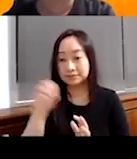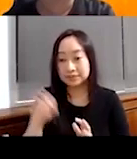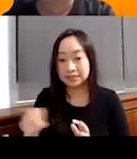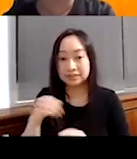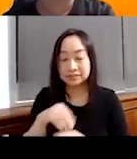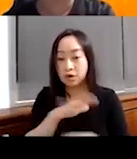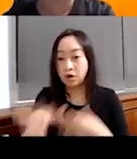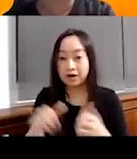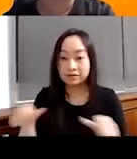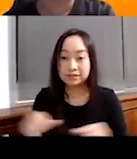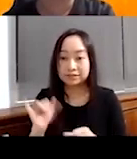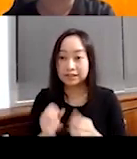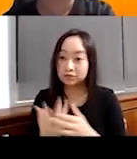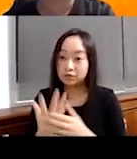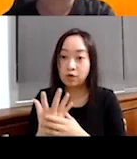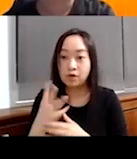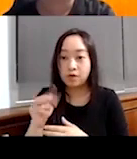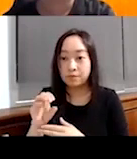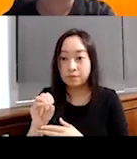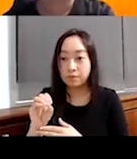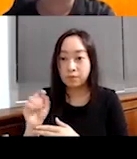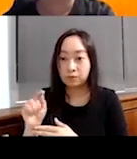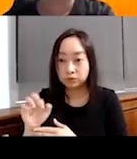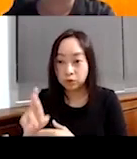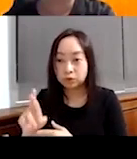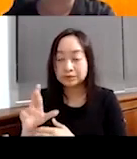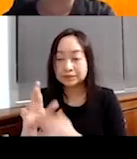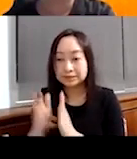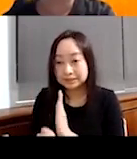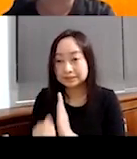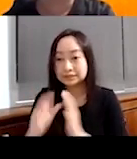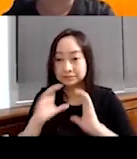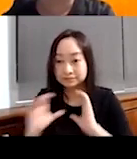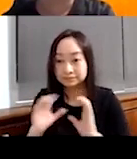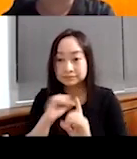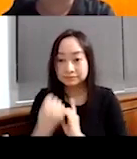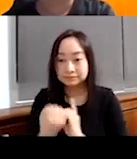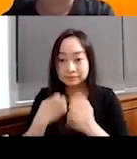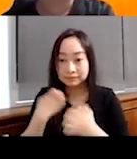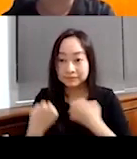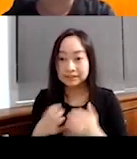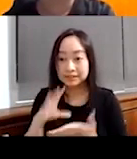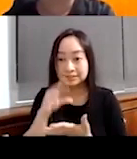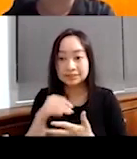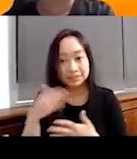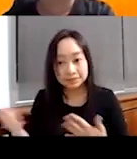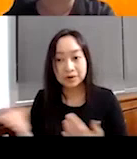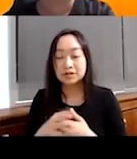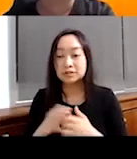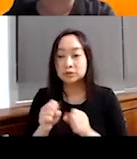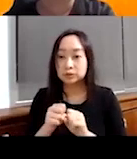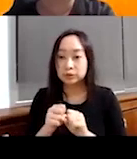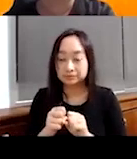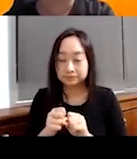domains, like gross motor skills, communication, social, emotional learning, and so forth. And so